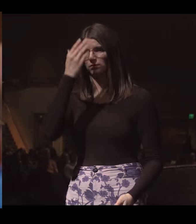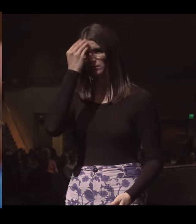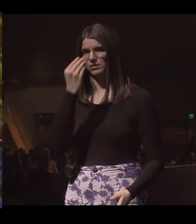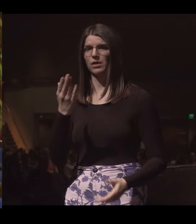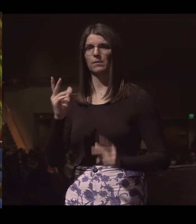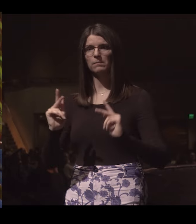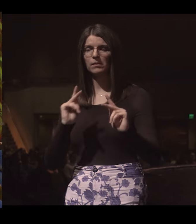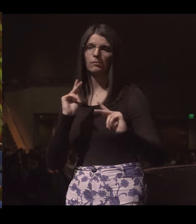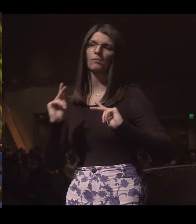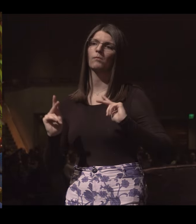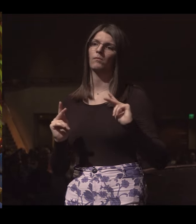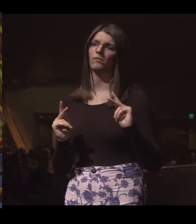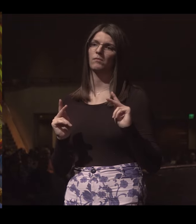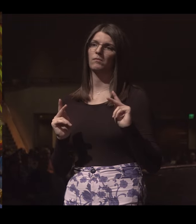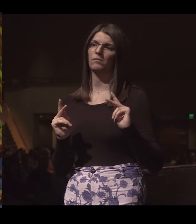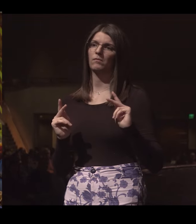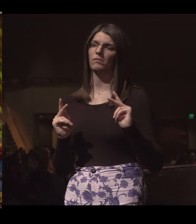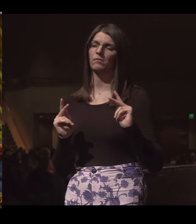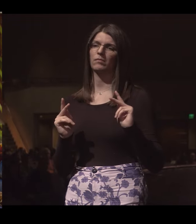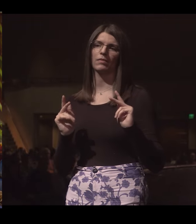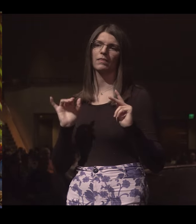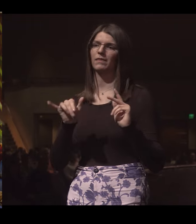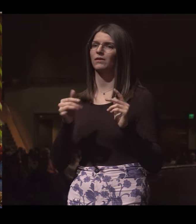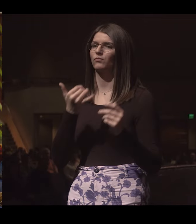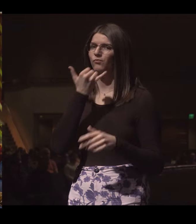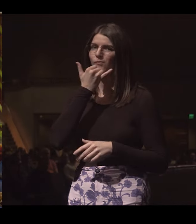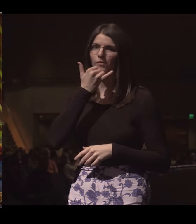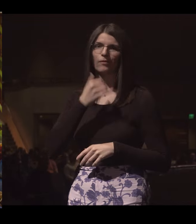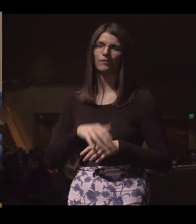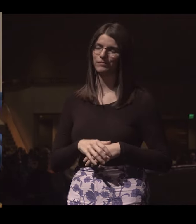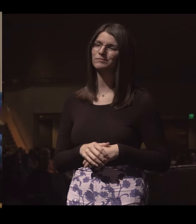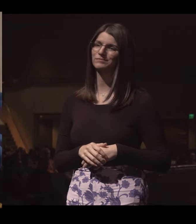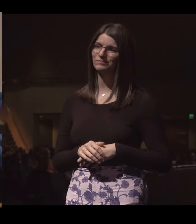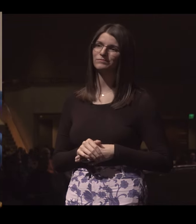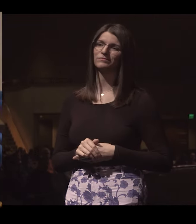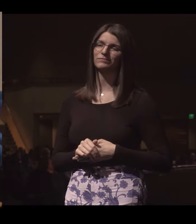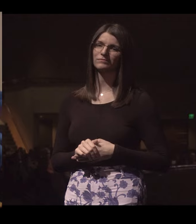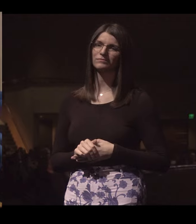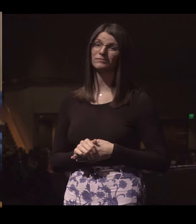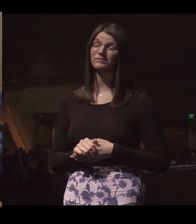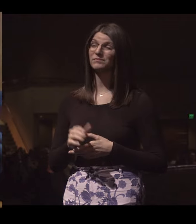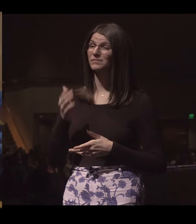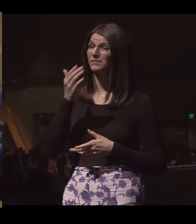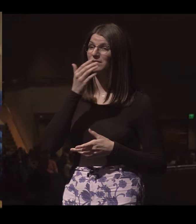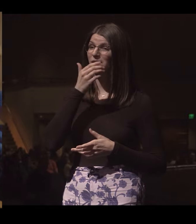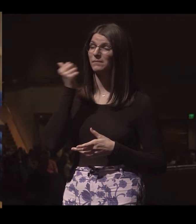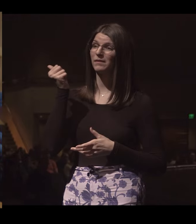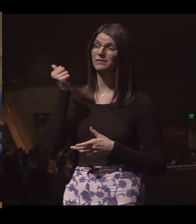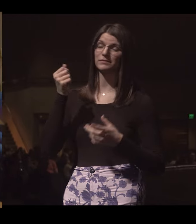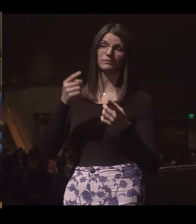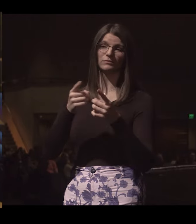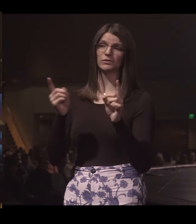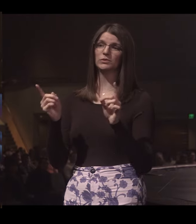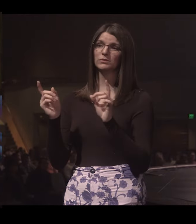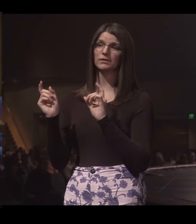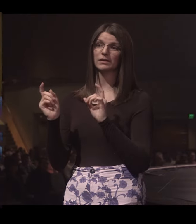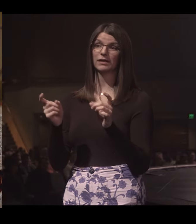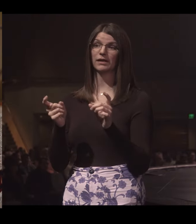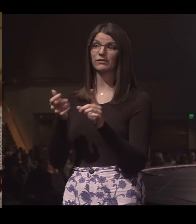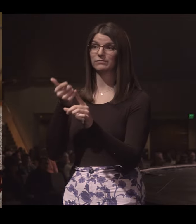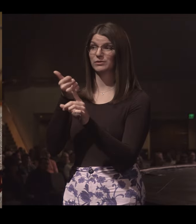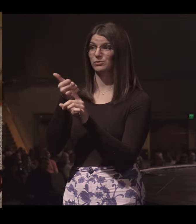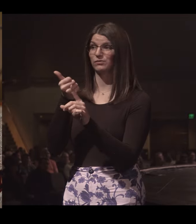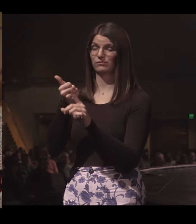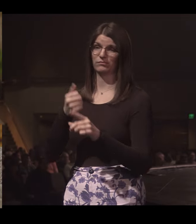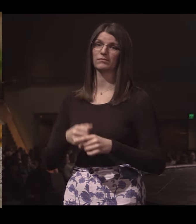people that might be thinking that, nothing's further from the truth. Because the best thing that you can contribute